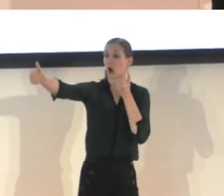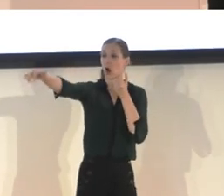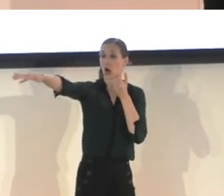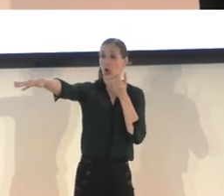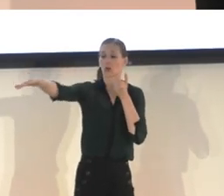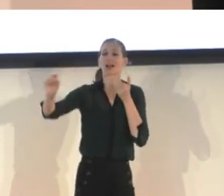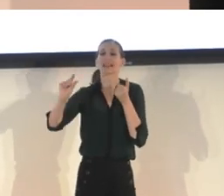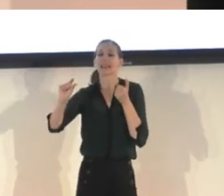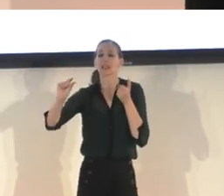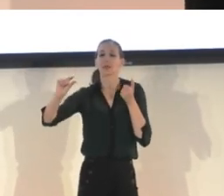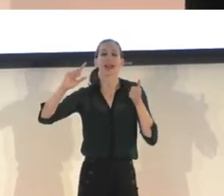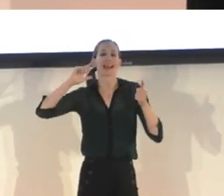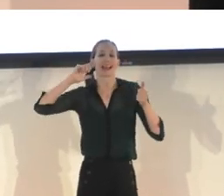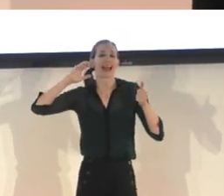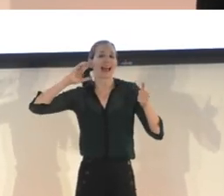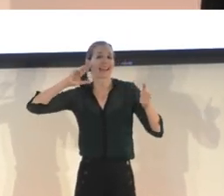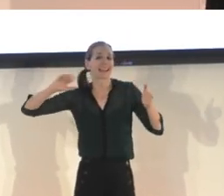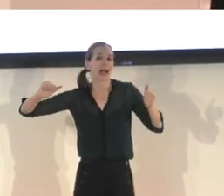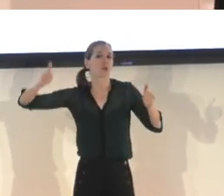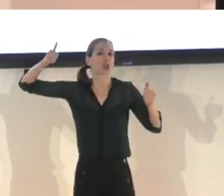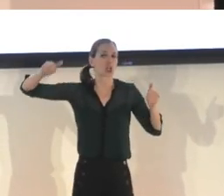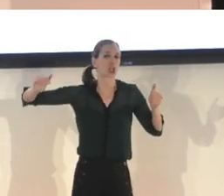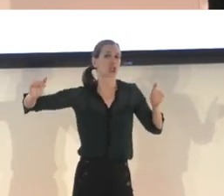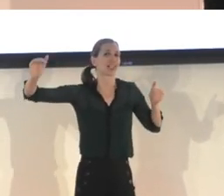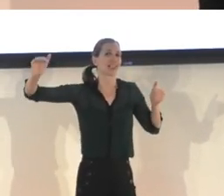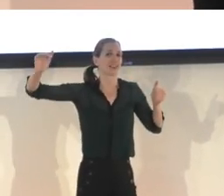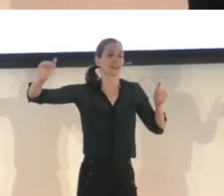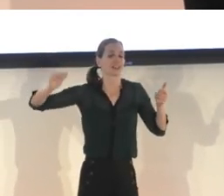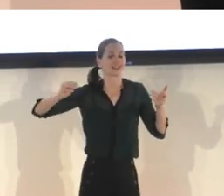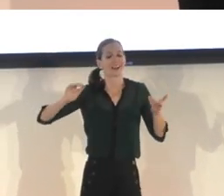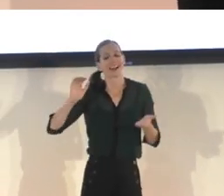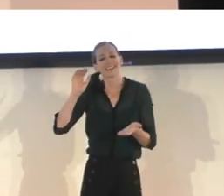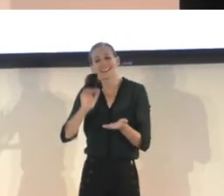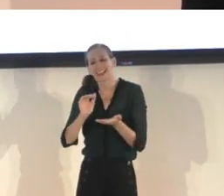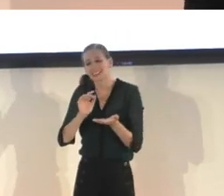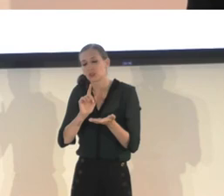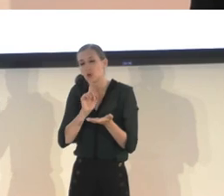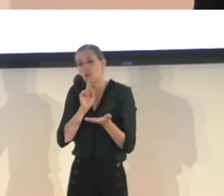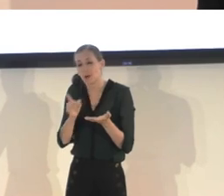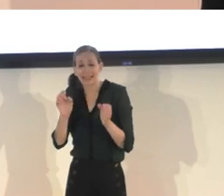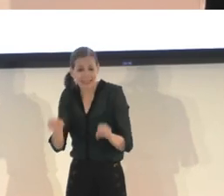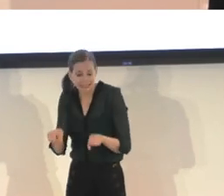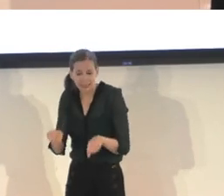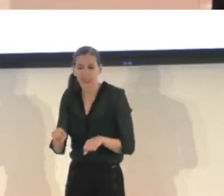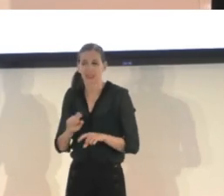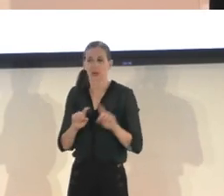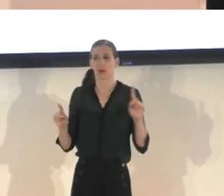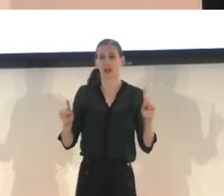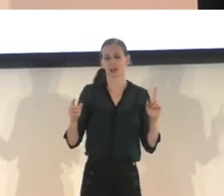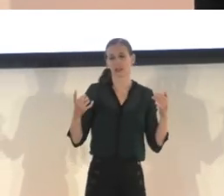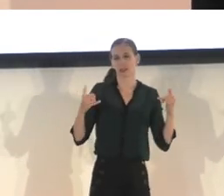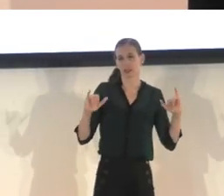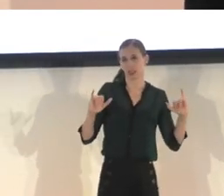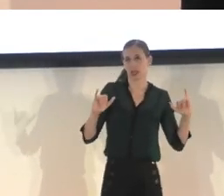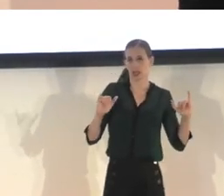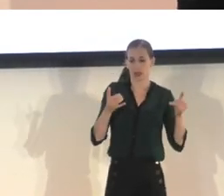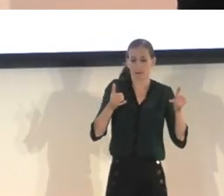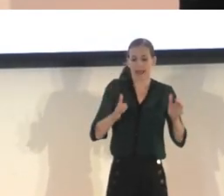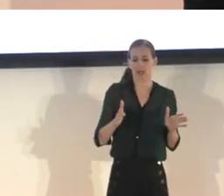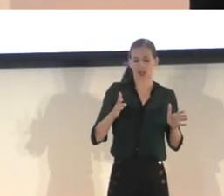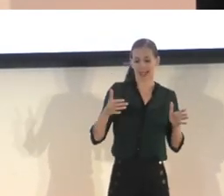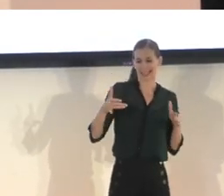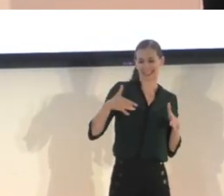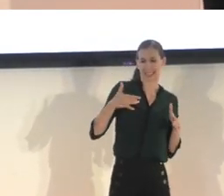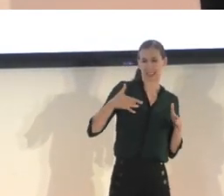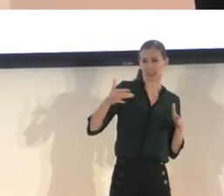uh, a little less realistic, but still gave players a sense of how, uh, far away an